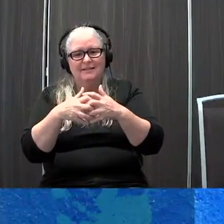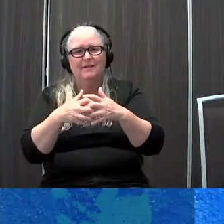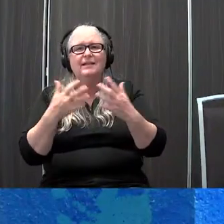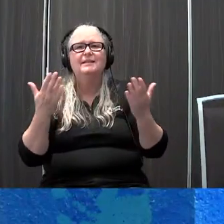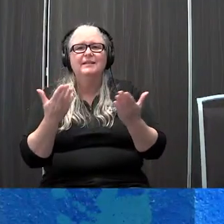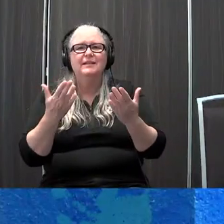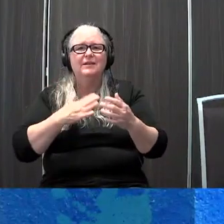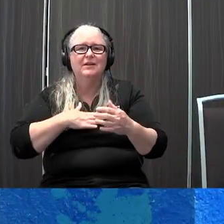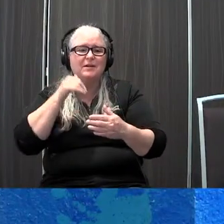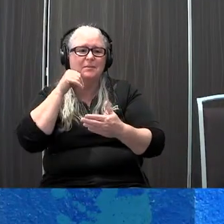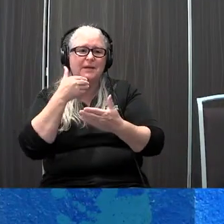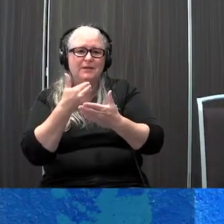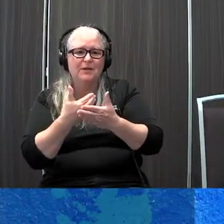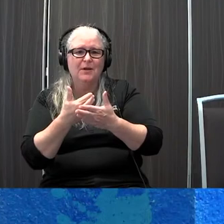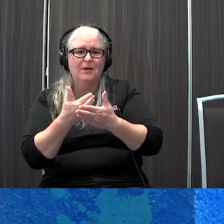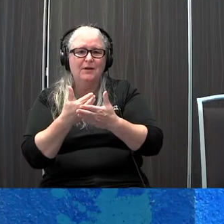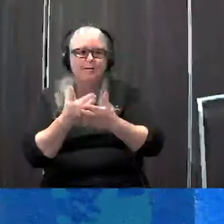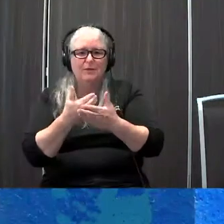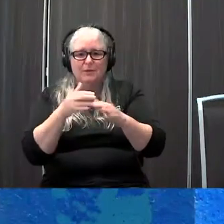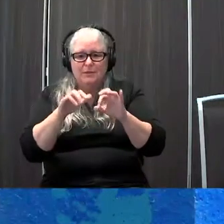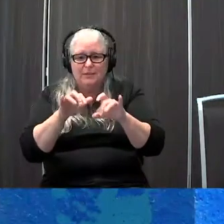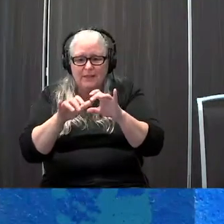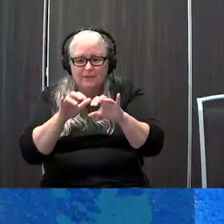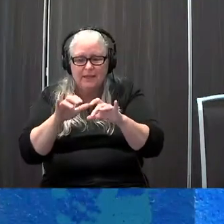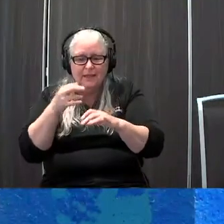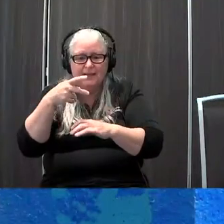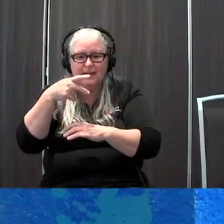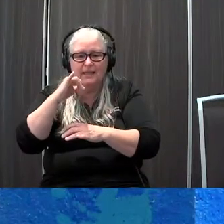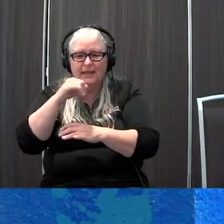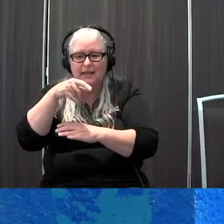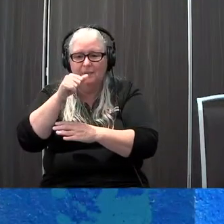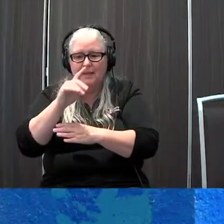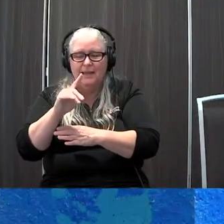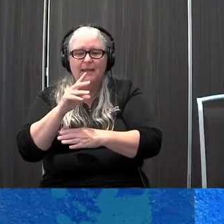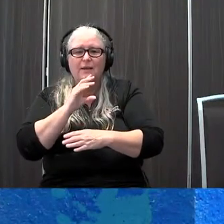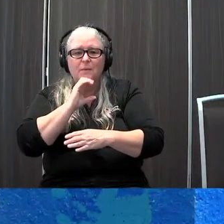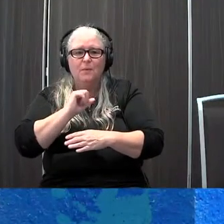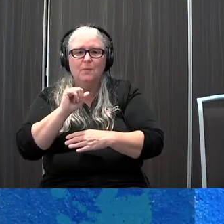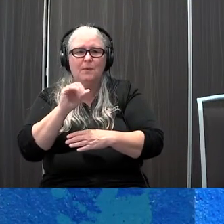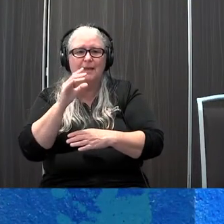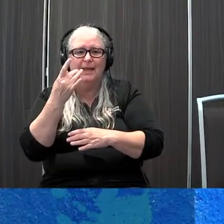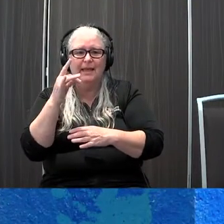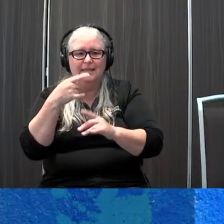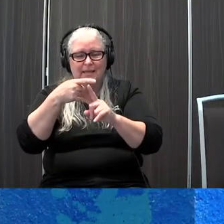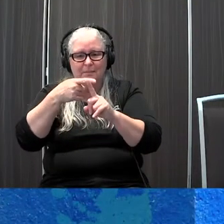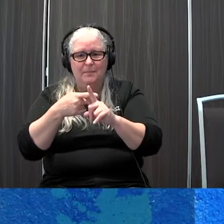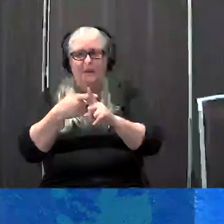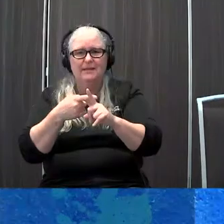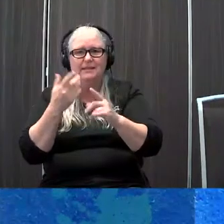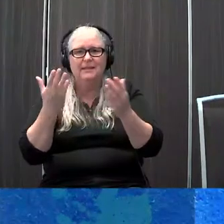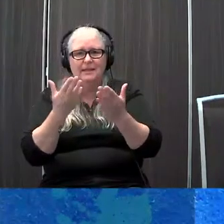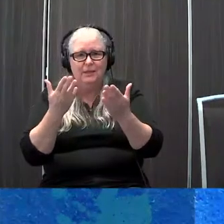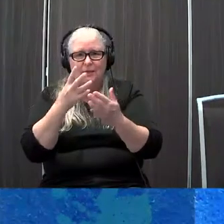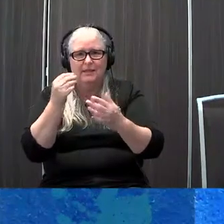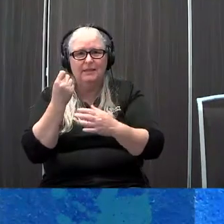my daughter was navigating an iPad at 18 months this speech device has really helped her at school to show them what she knows, hears and understands